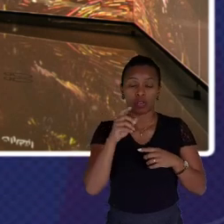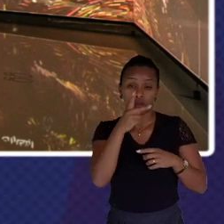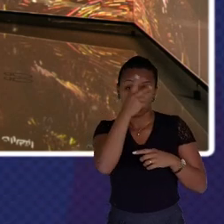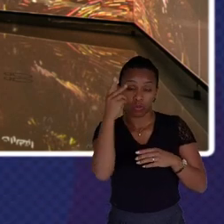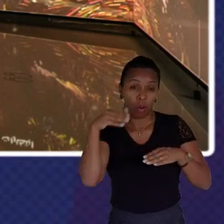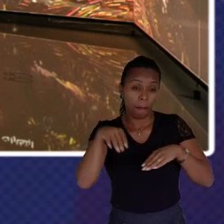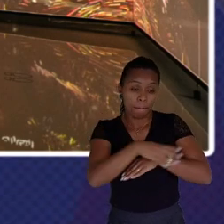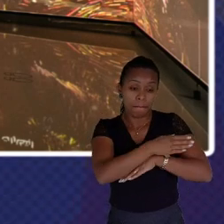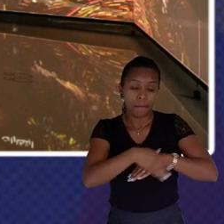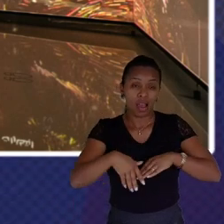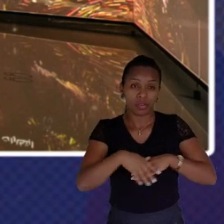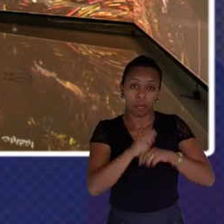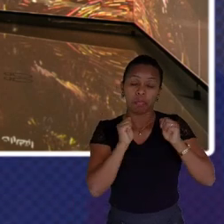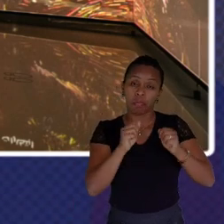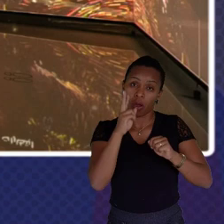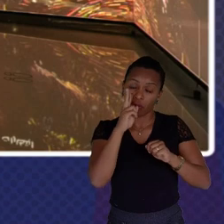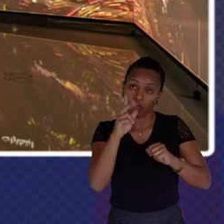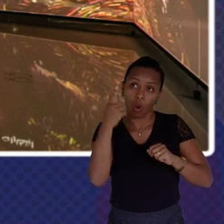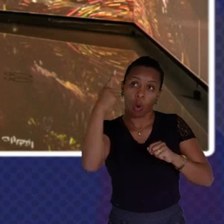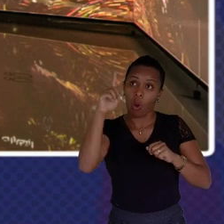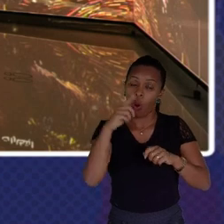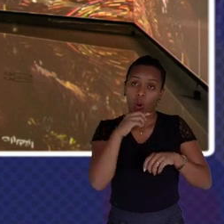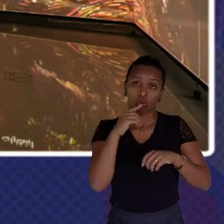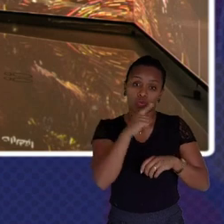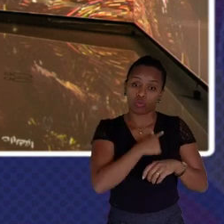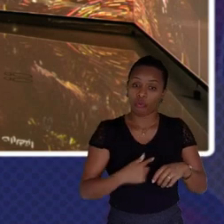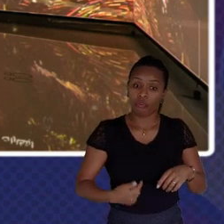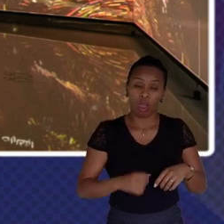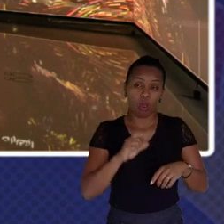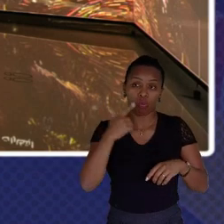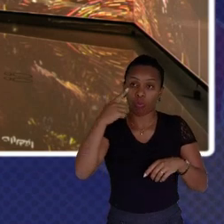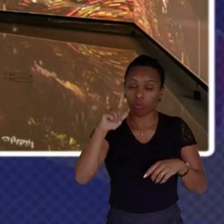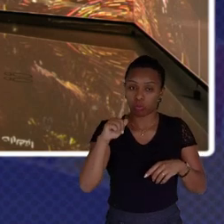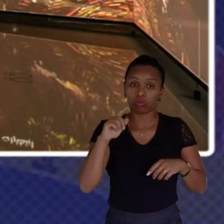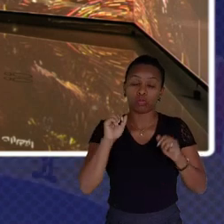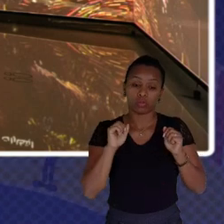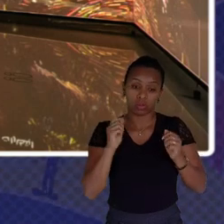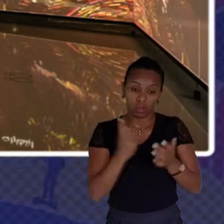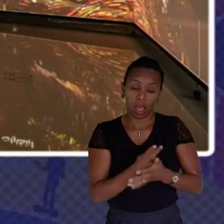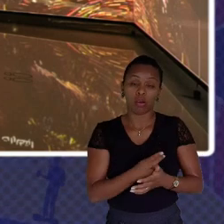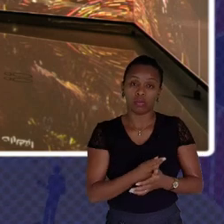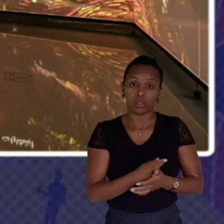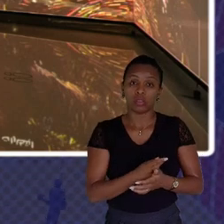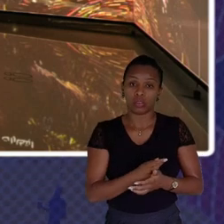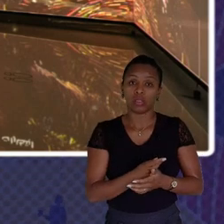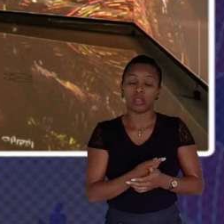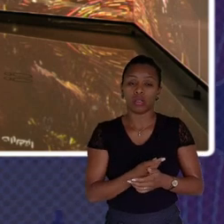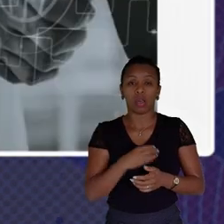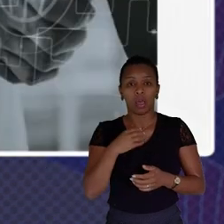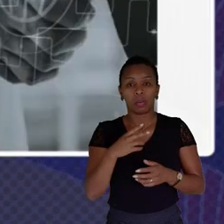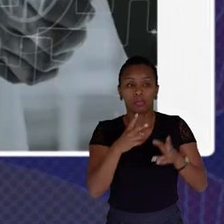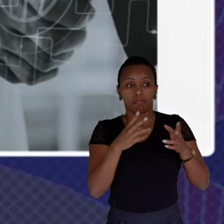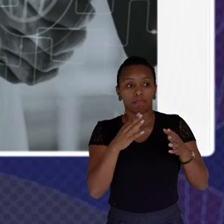And other innovations are happening around the UAE To get inspired and aspire to do more within their organization